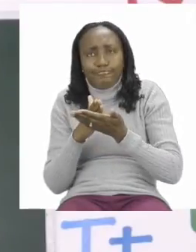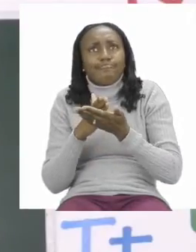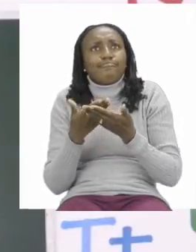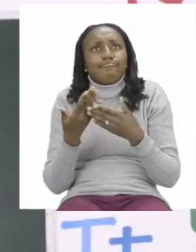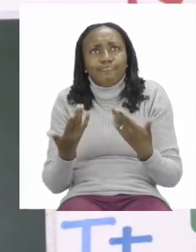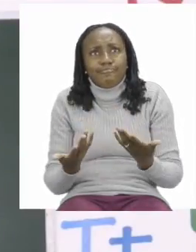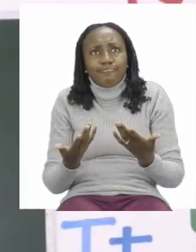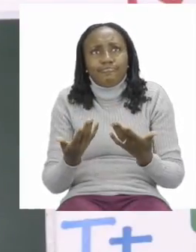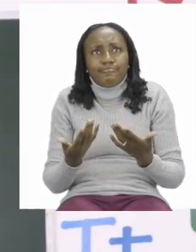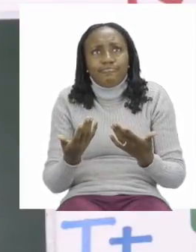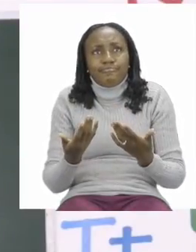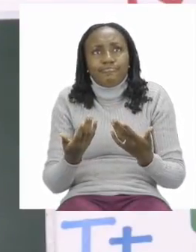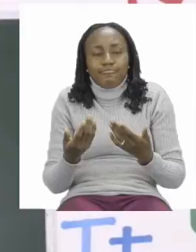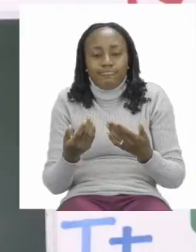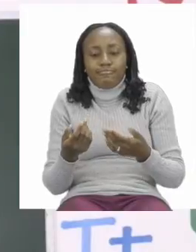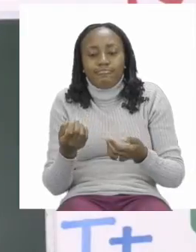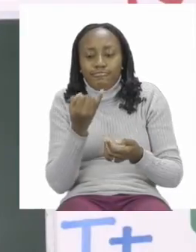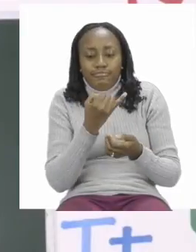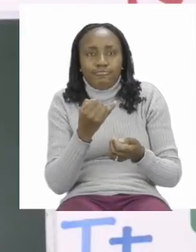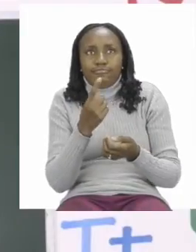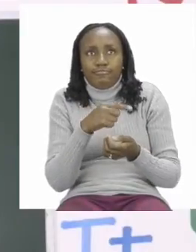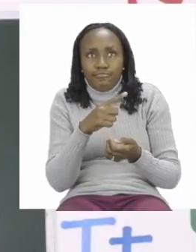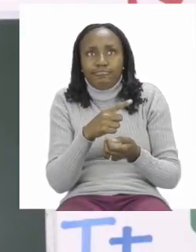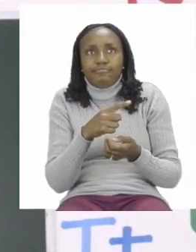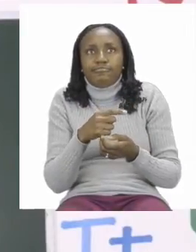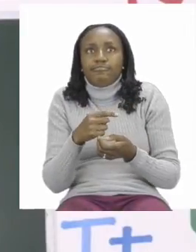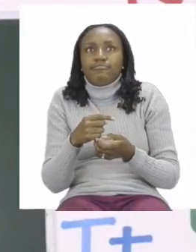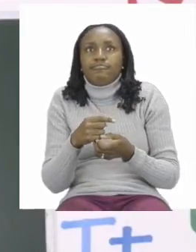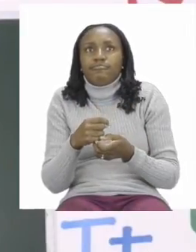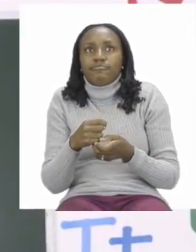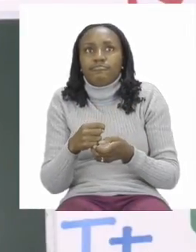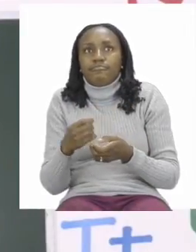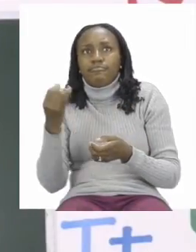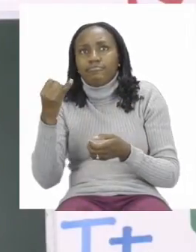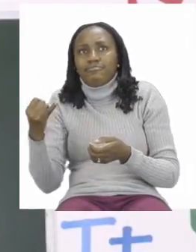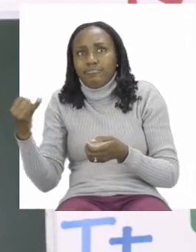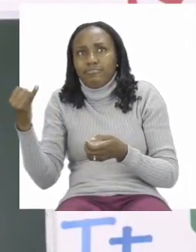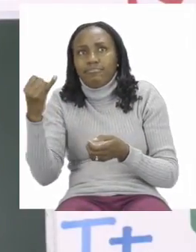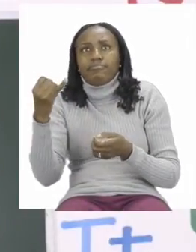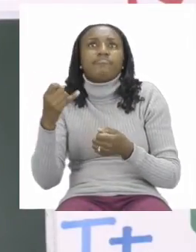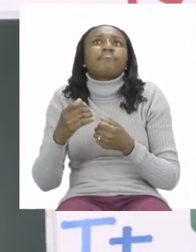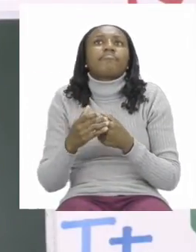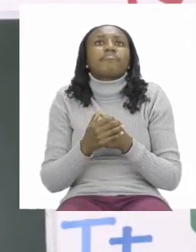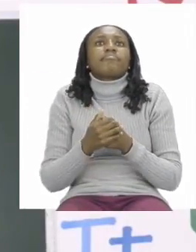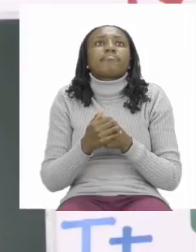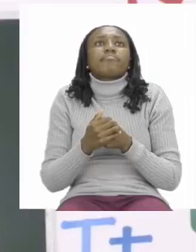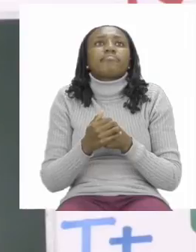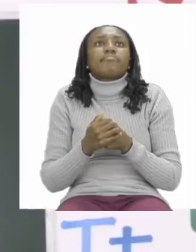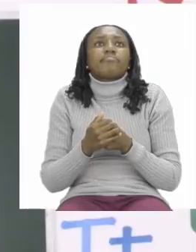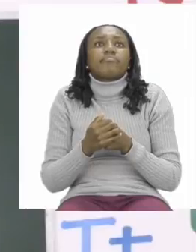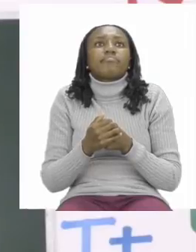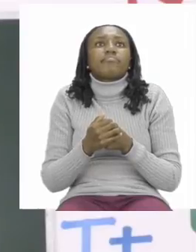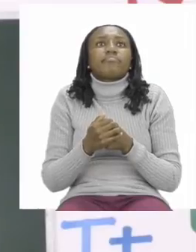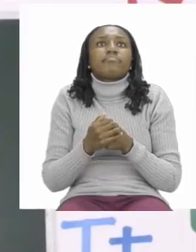put one in one box. One two. We have reached our